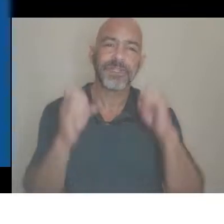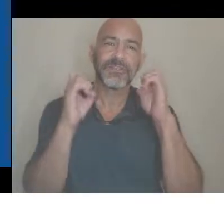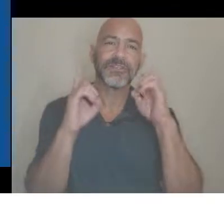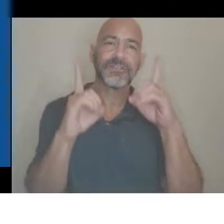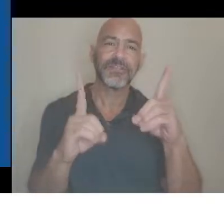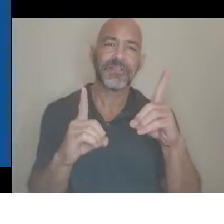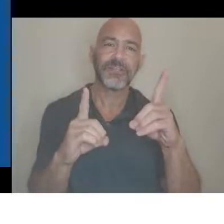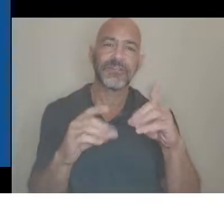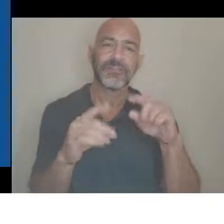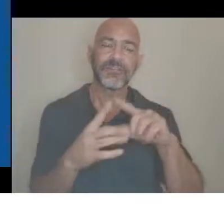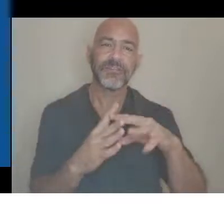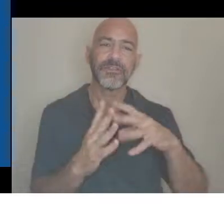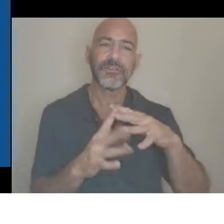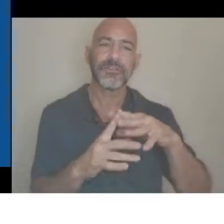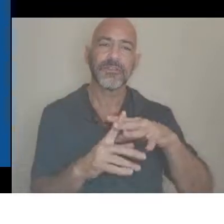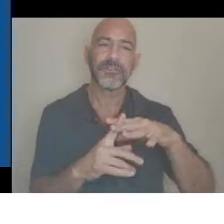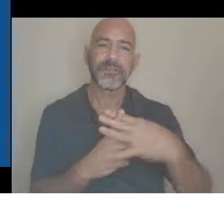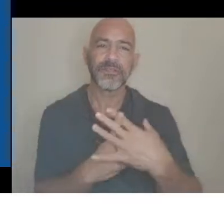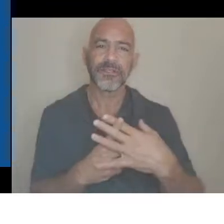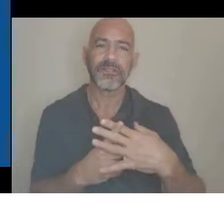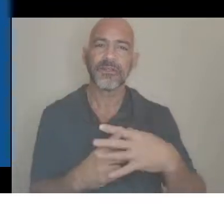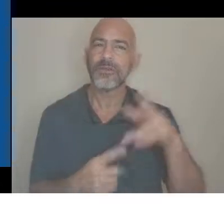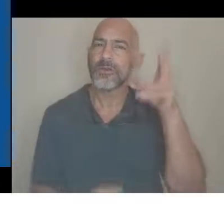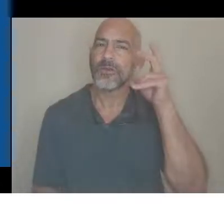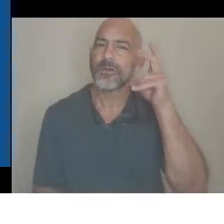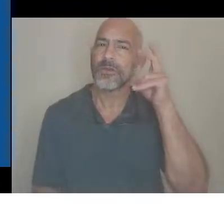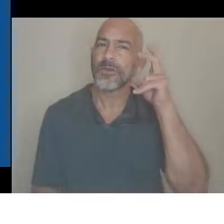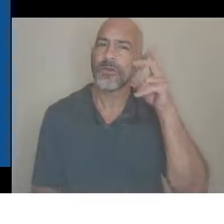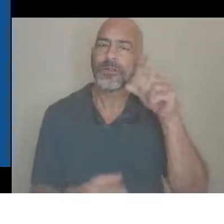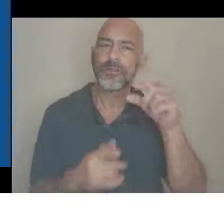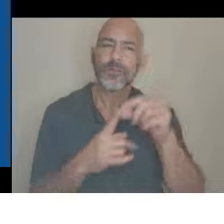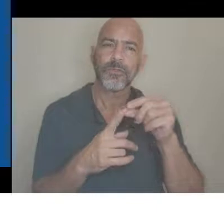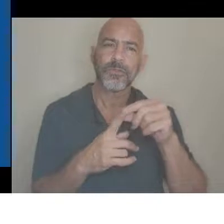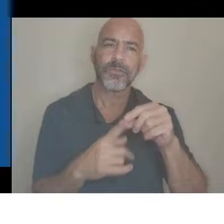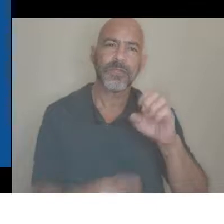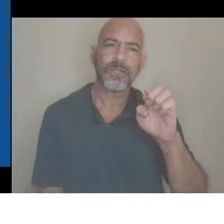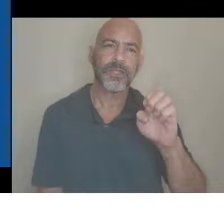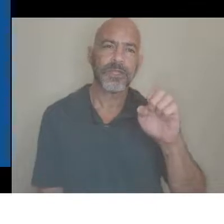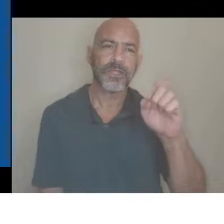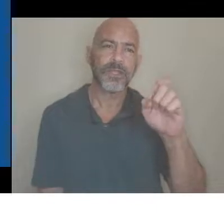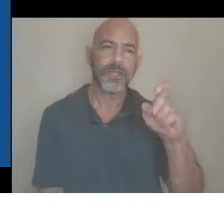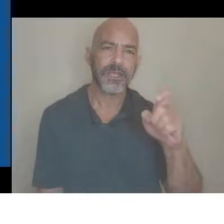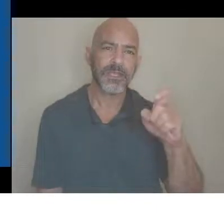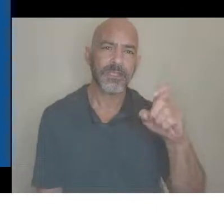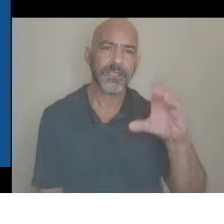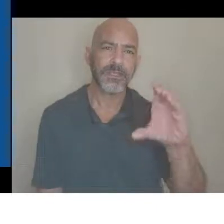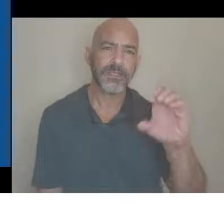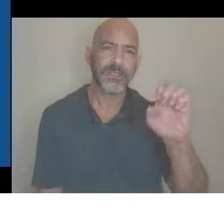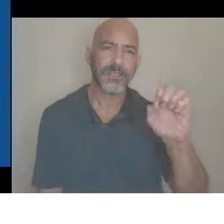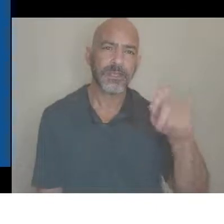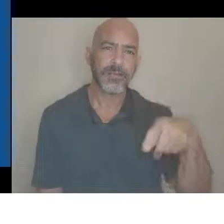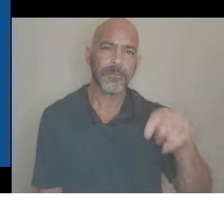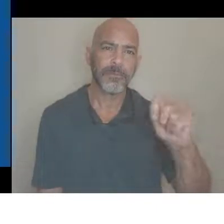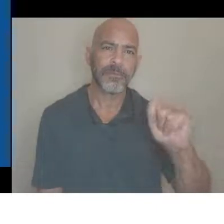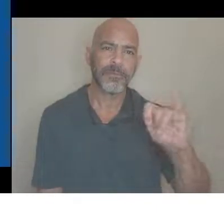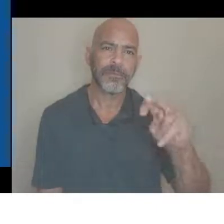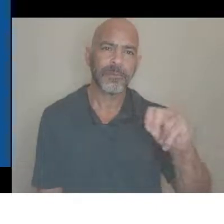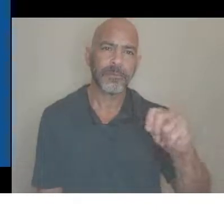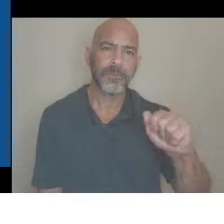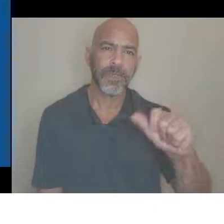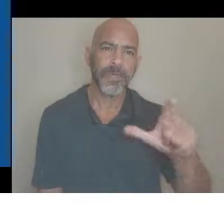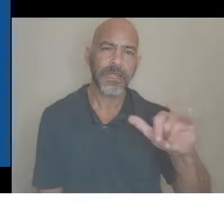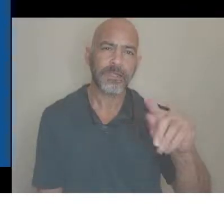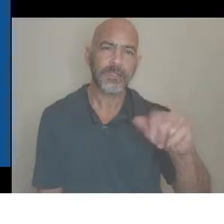heard the term exceptionalities used when referring to students with disabilities. What category would you put that term